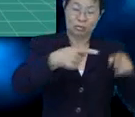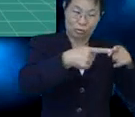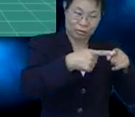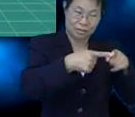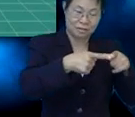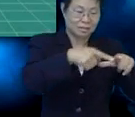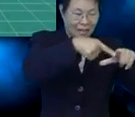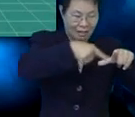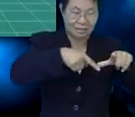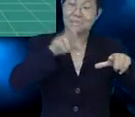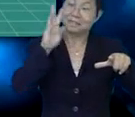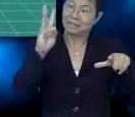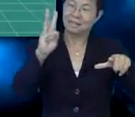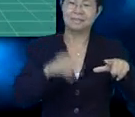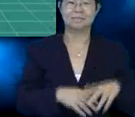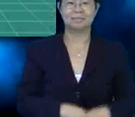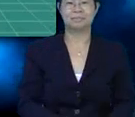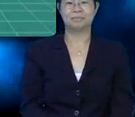It has six vertices,